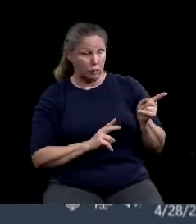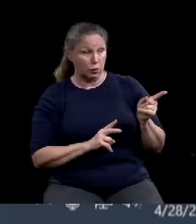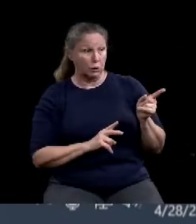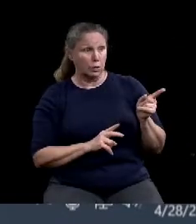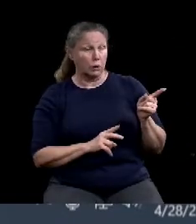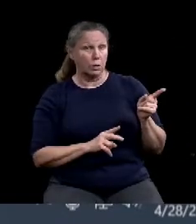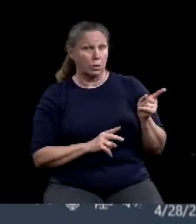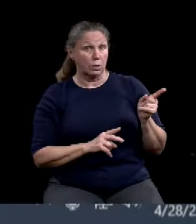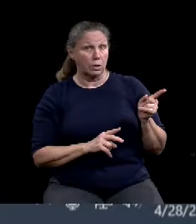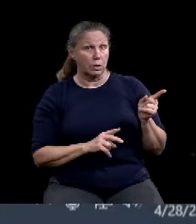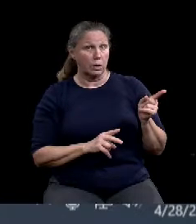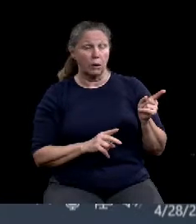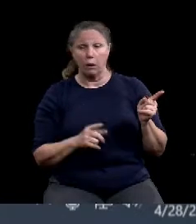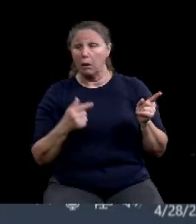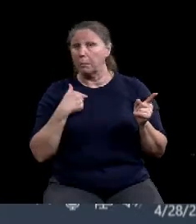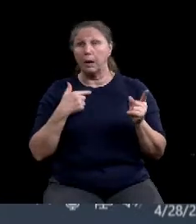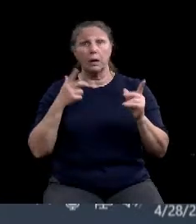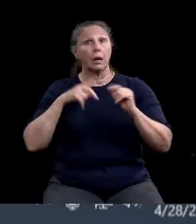hearings.